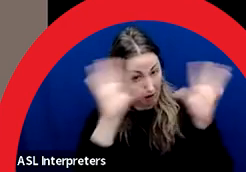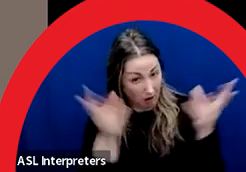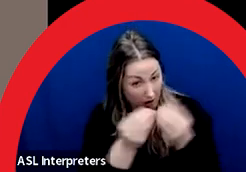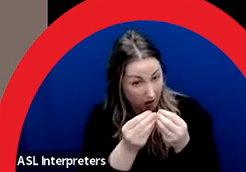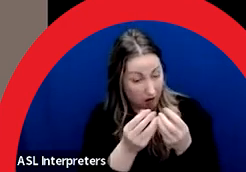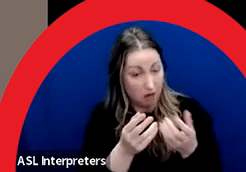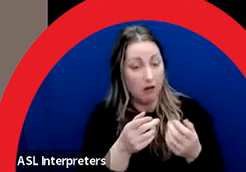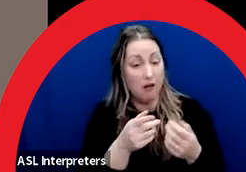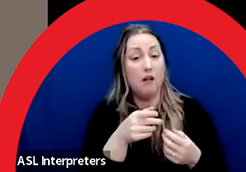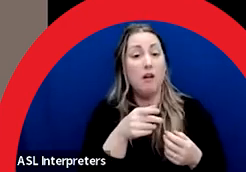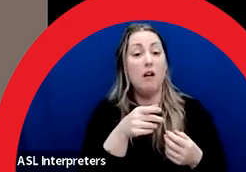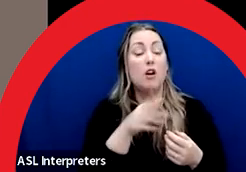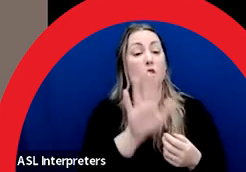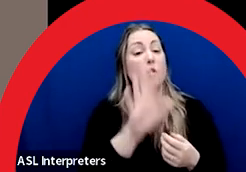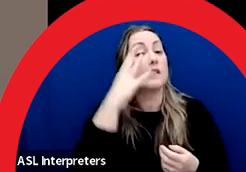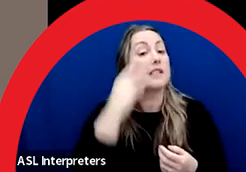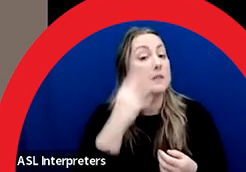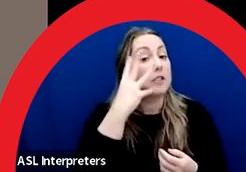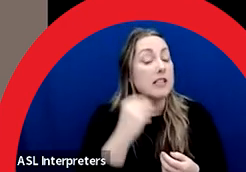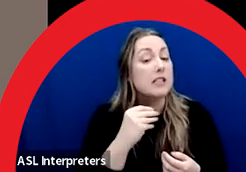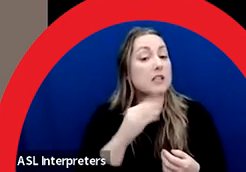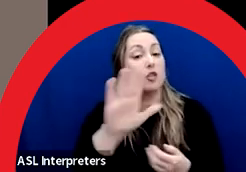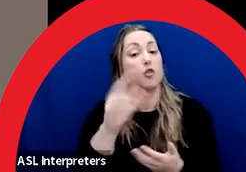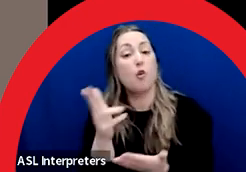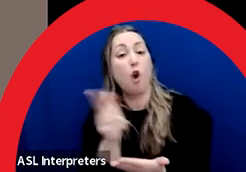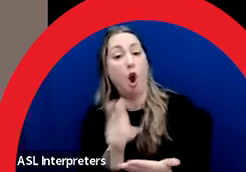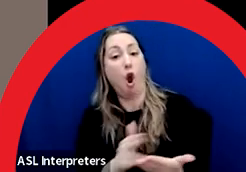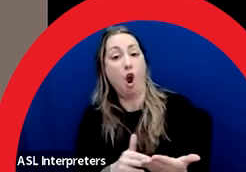your artistic practice, and your public art experience.